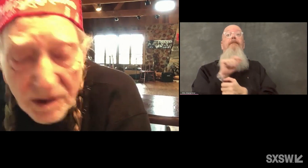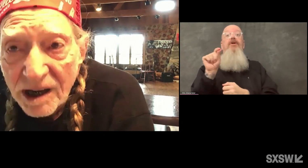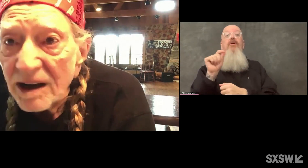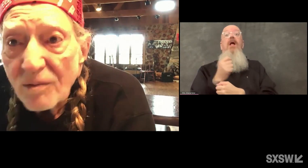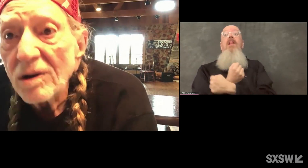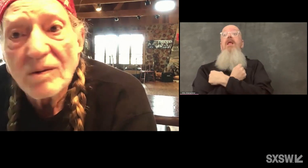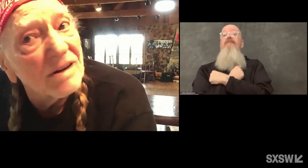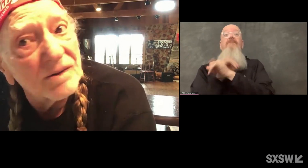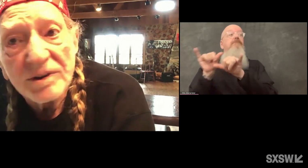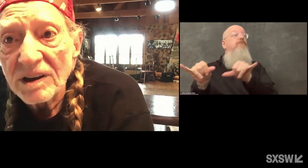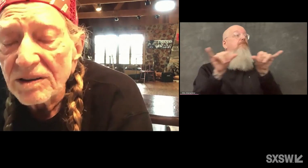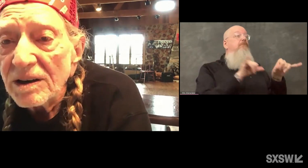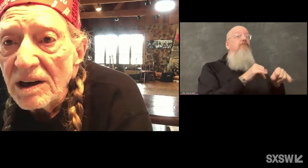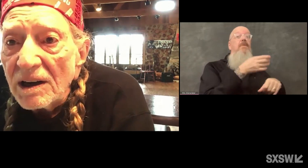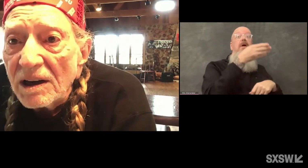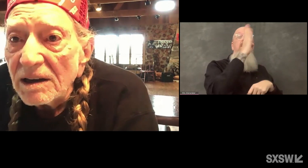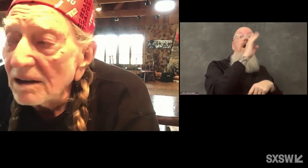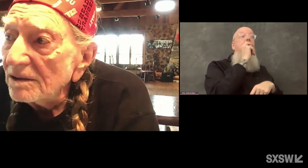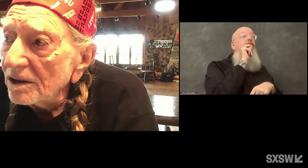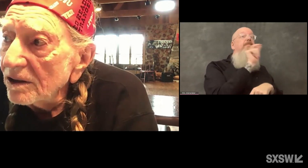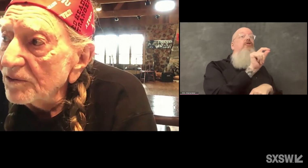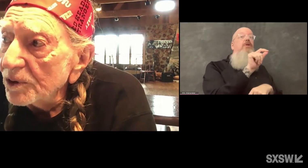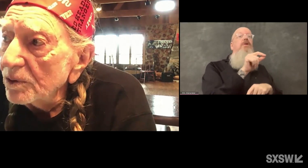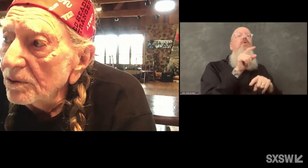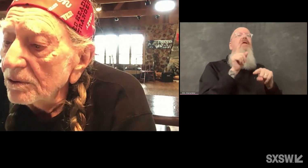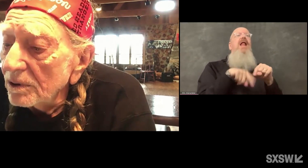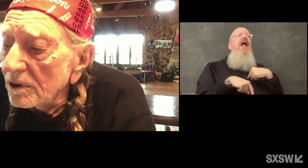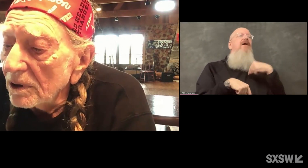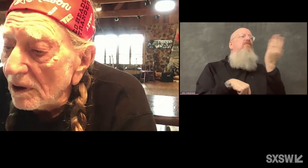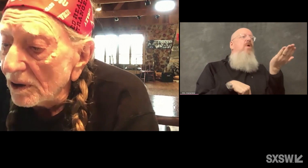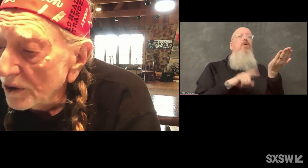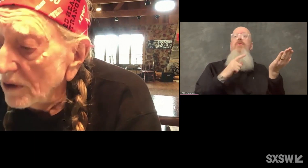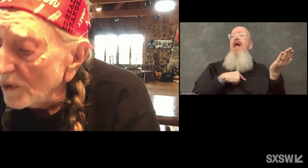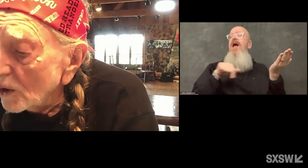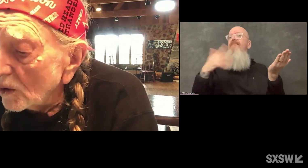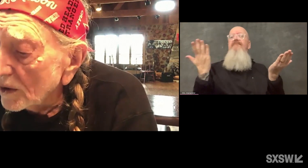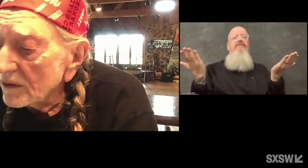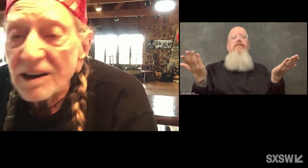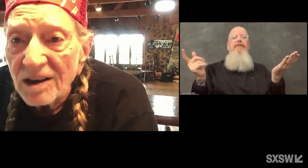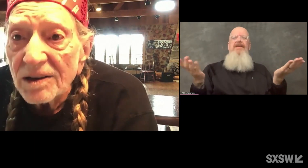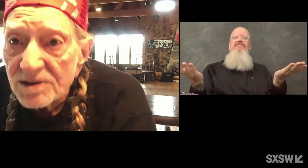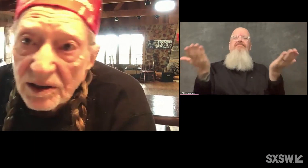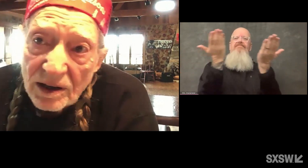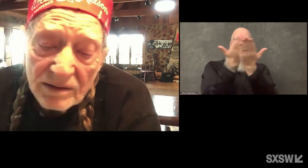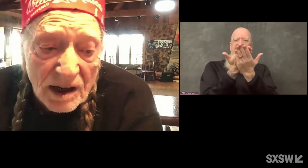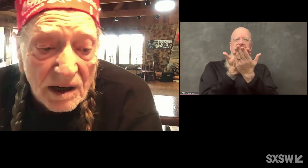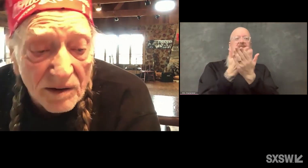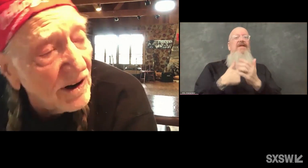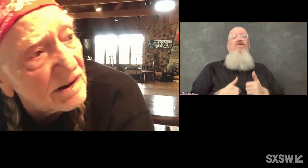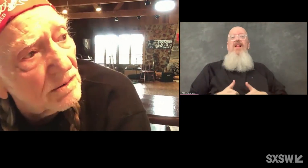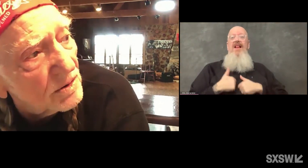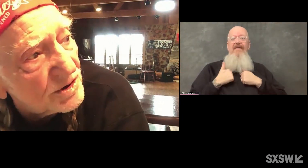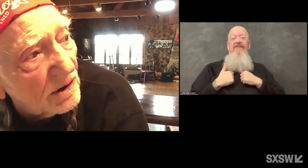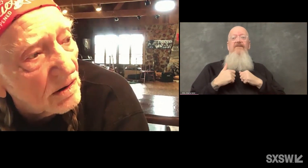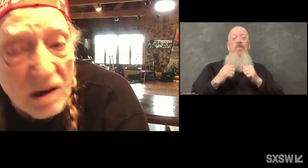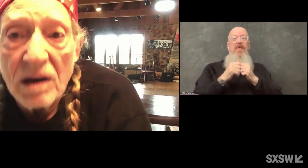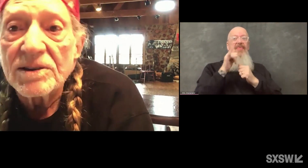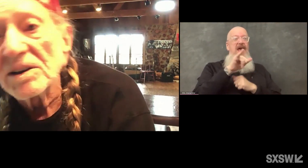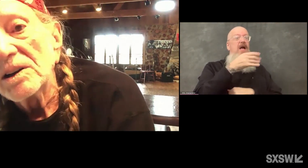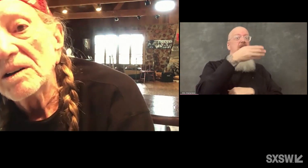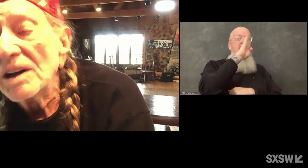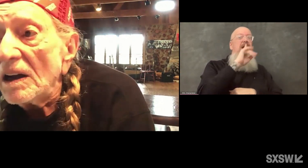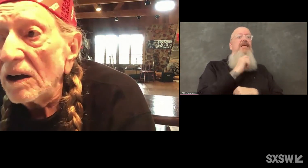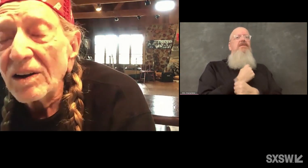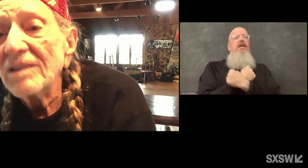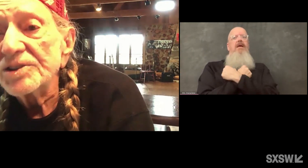You can't have one without the other. And if you live knowing that God is love, in fact, I wrote a song called